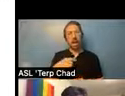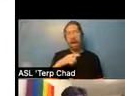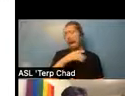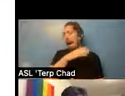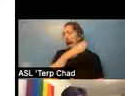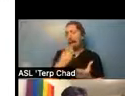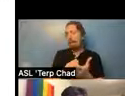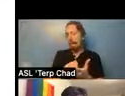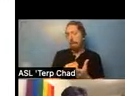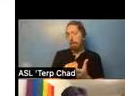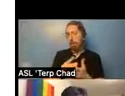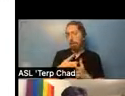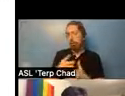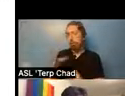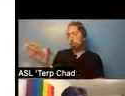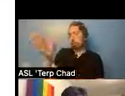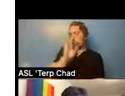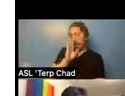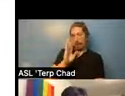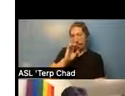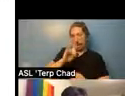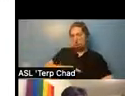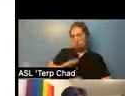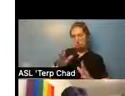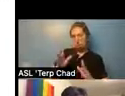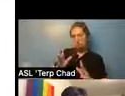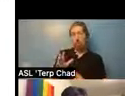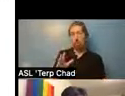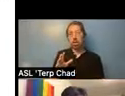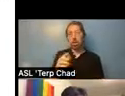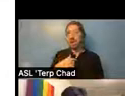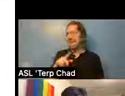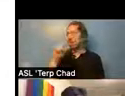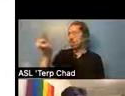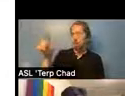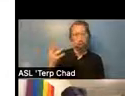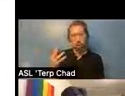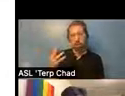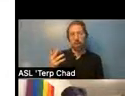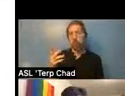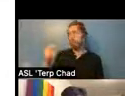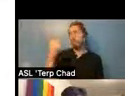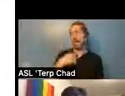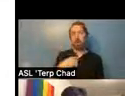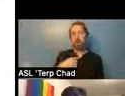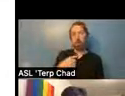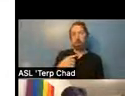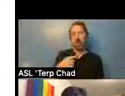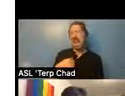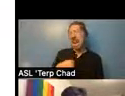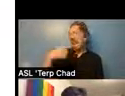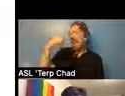they lied to me, you know, so, uh, you know, uh, because they quietly, uh, uh, you know, um,